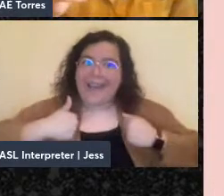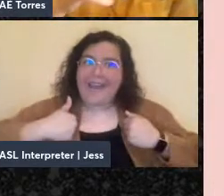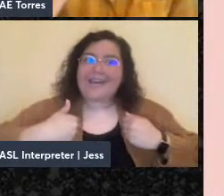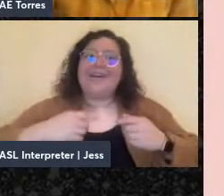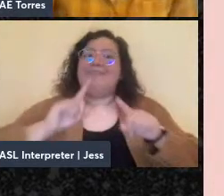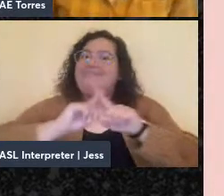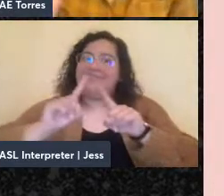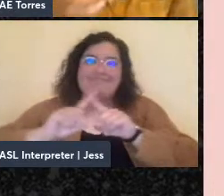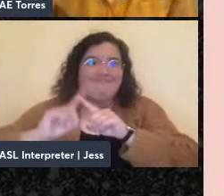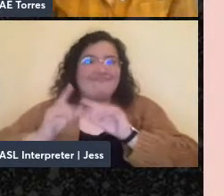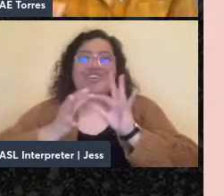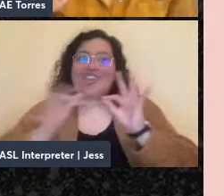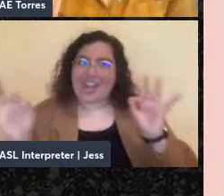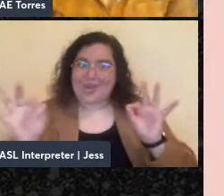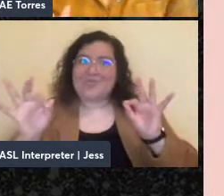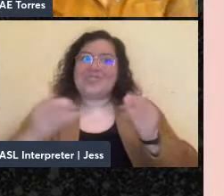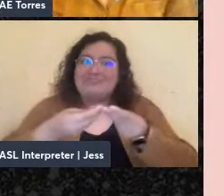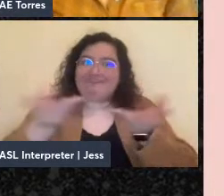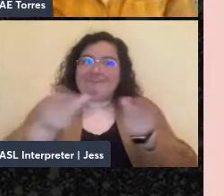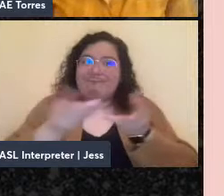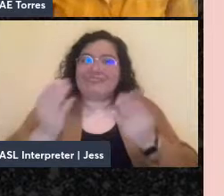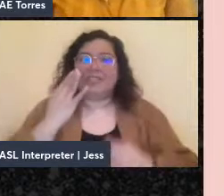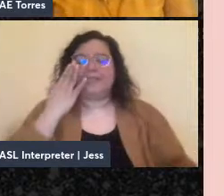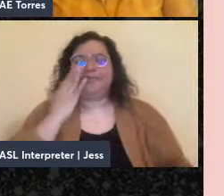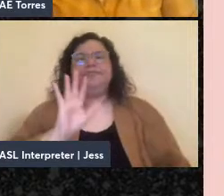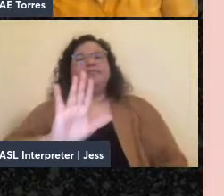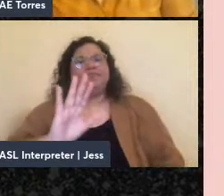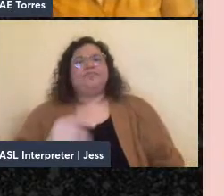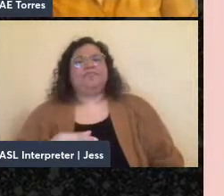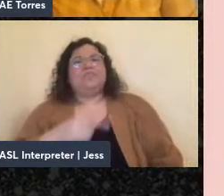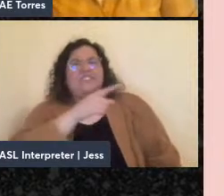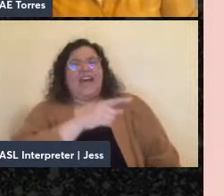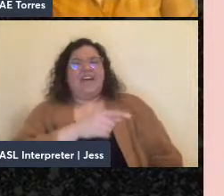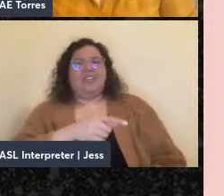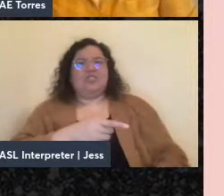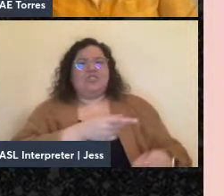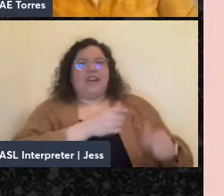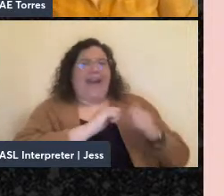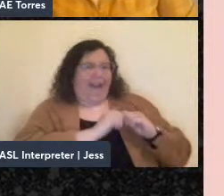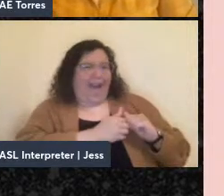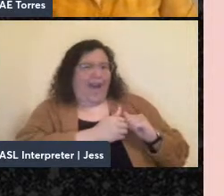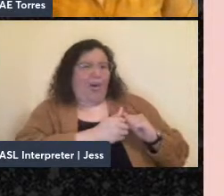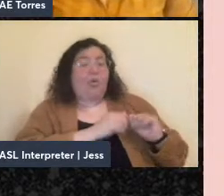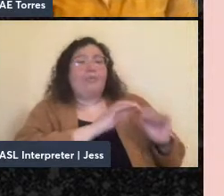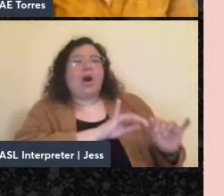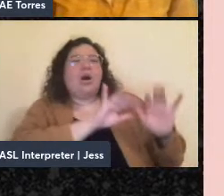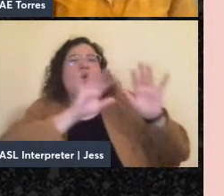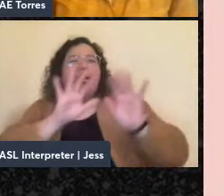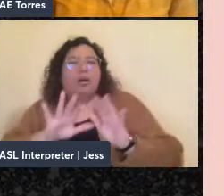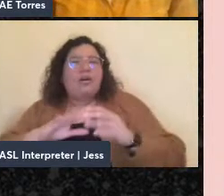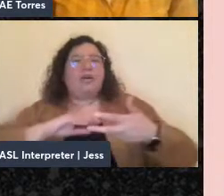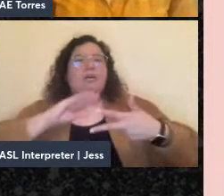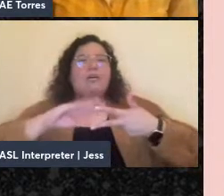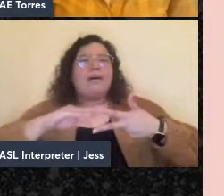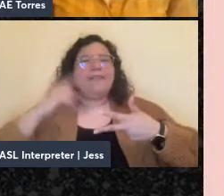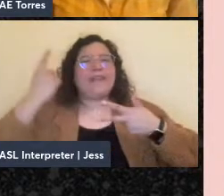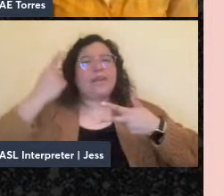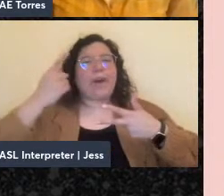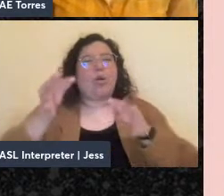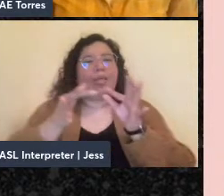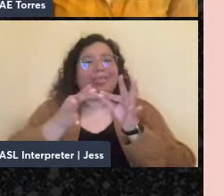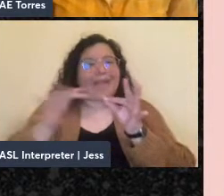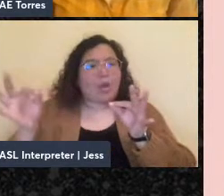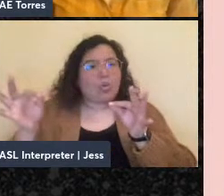so there's the press as a material engine for the movement. But then there's also the question of language ideology, right? And Jewish